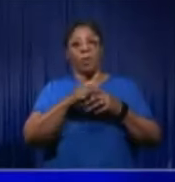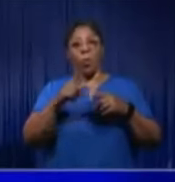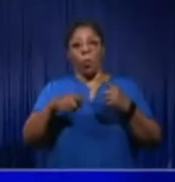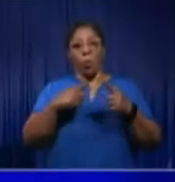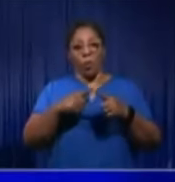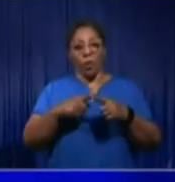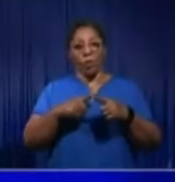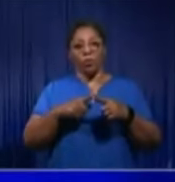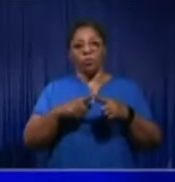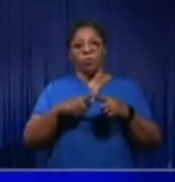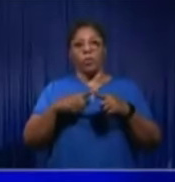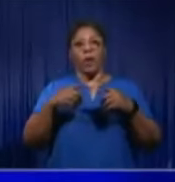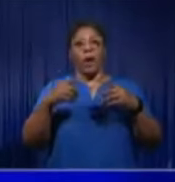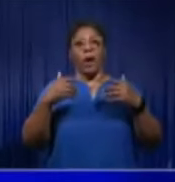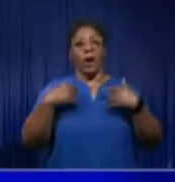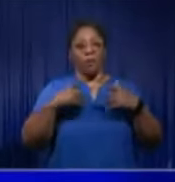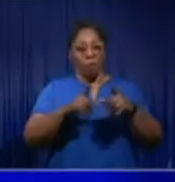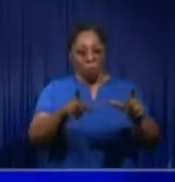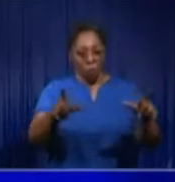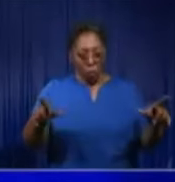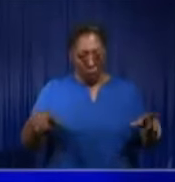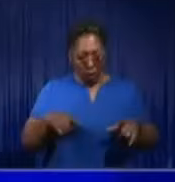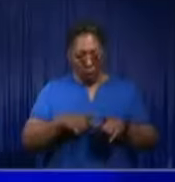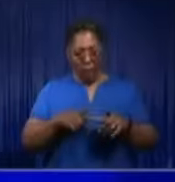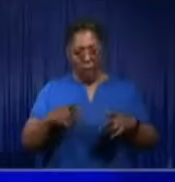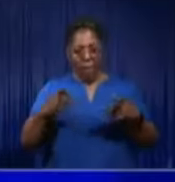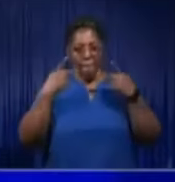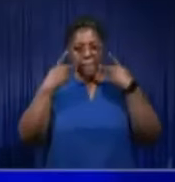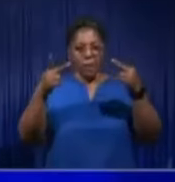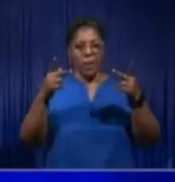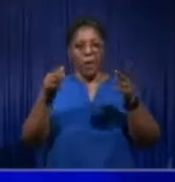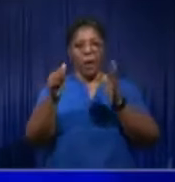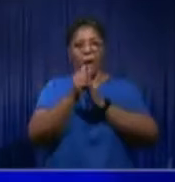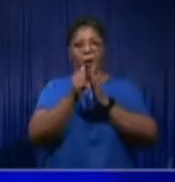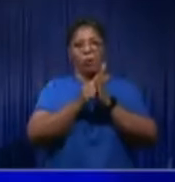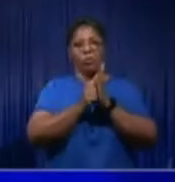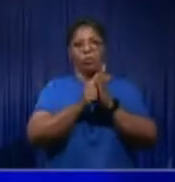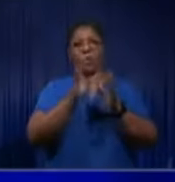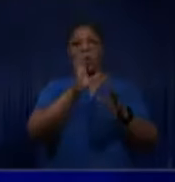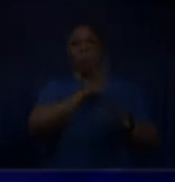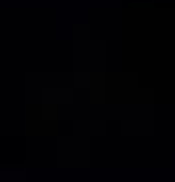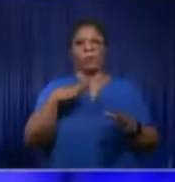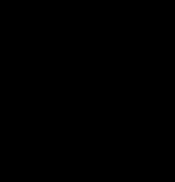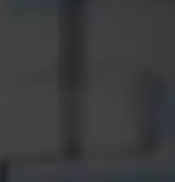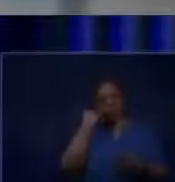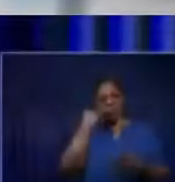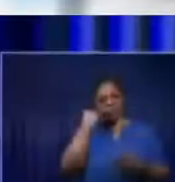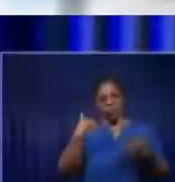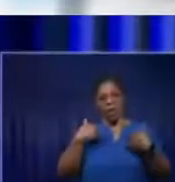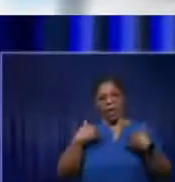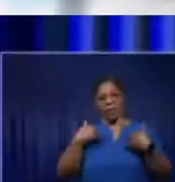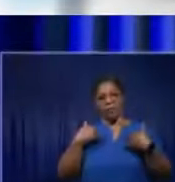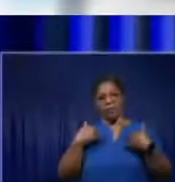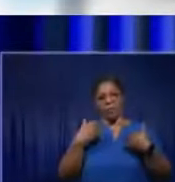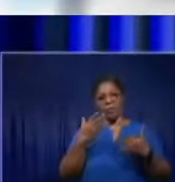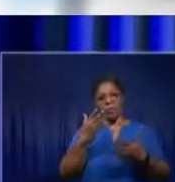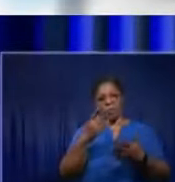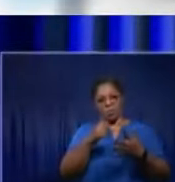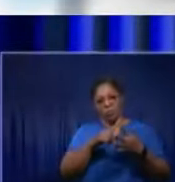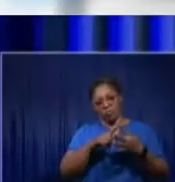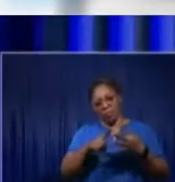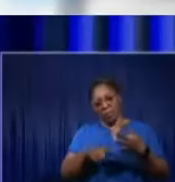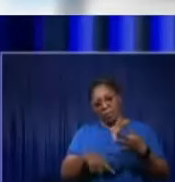committee, when you have single-handed... And we would have to end it right there. We are in a